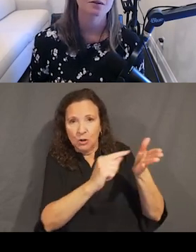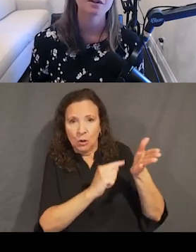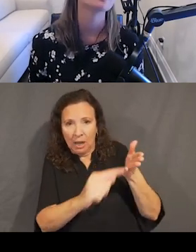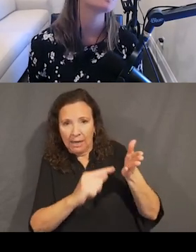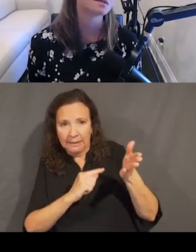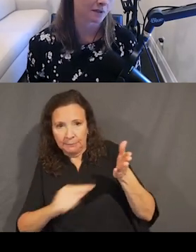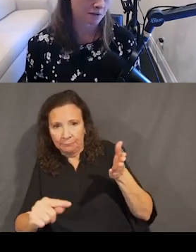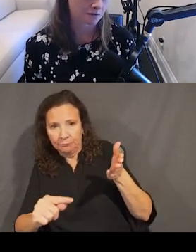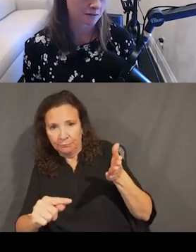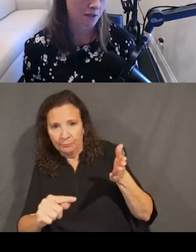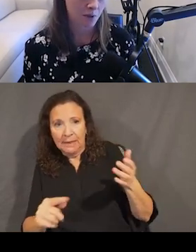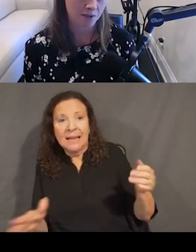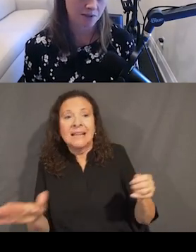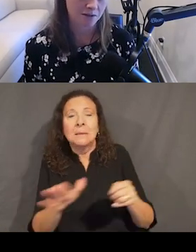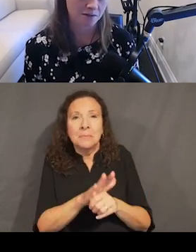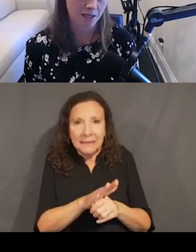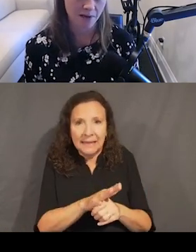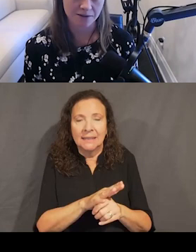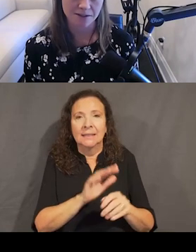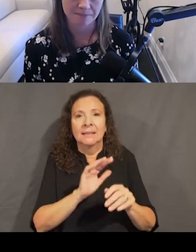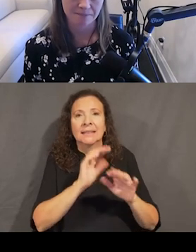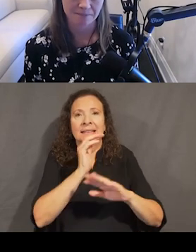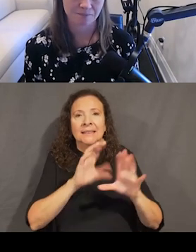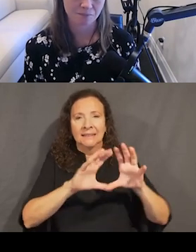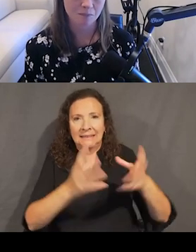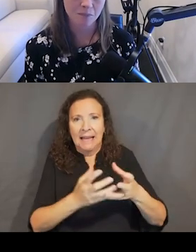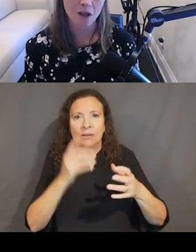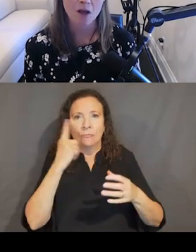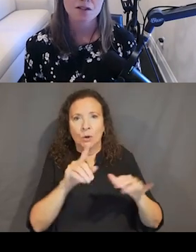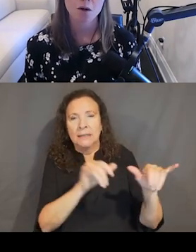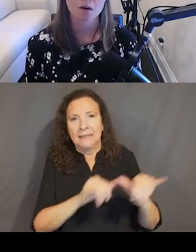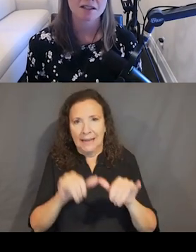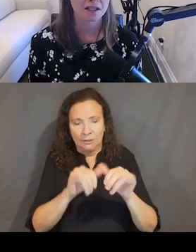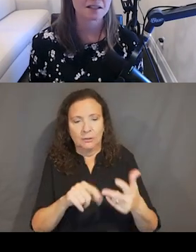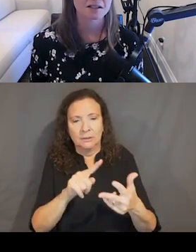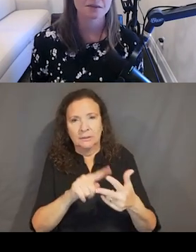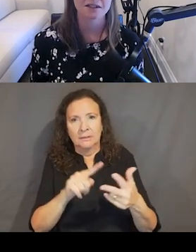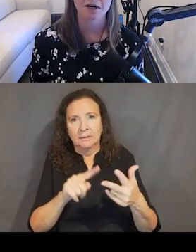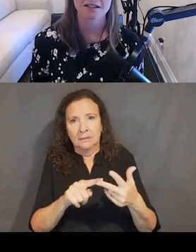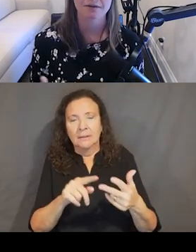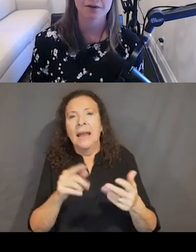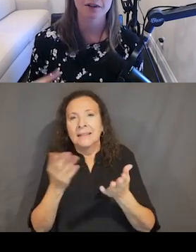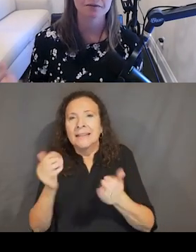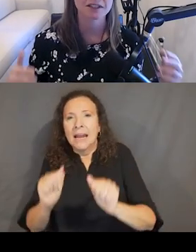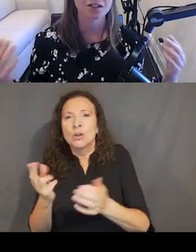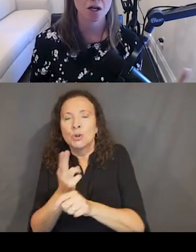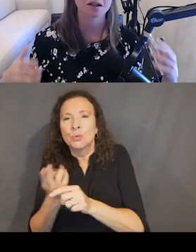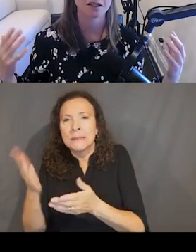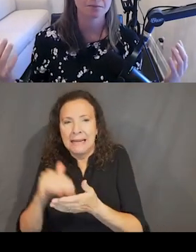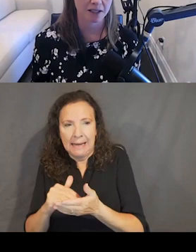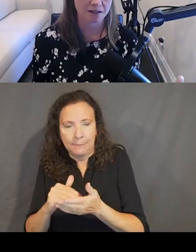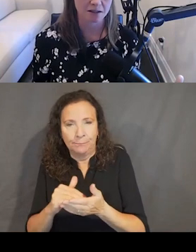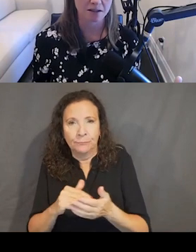using reusable components and patterns. So a design system is comprised of three really